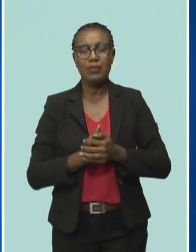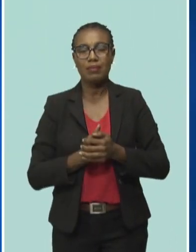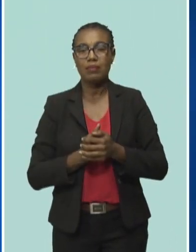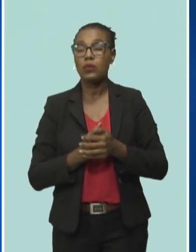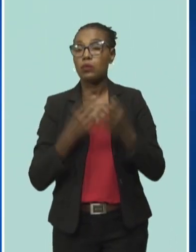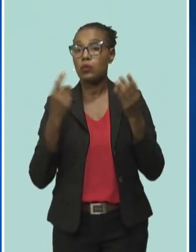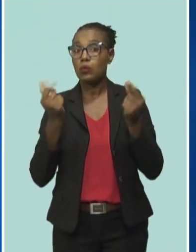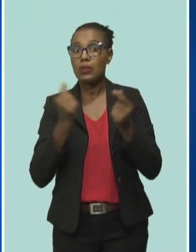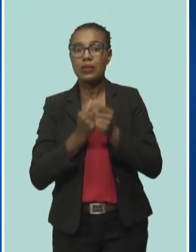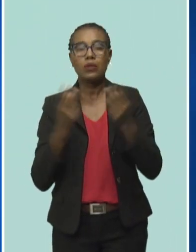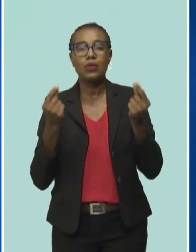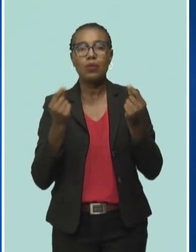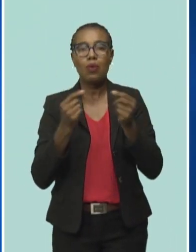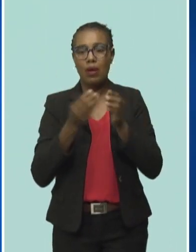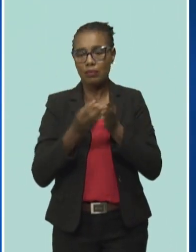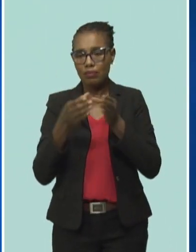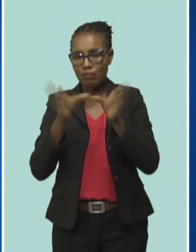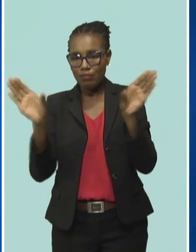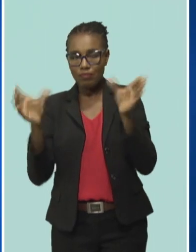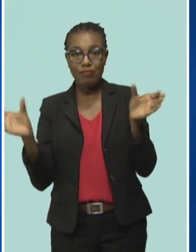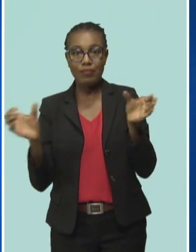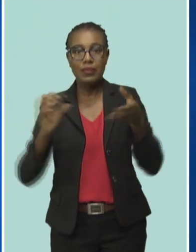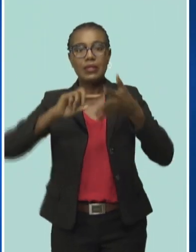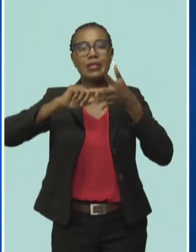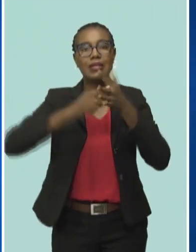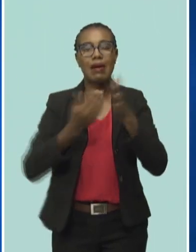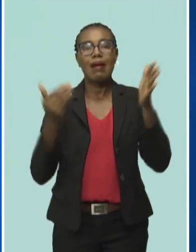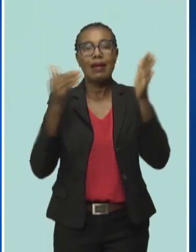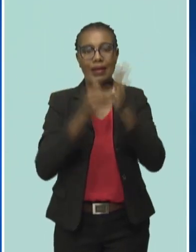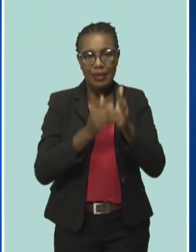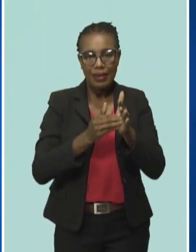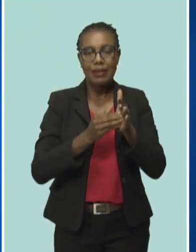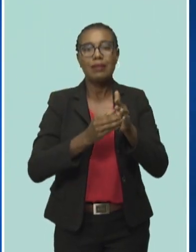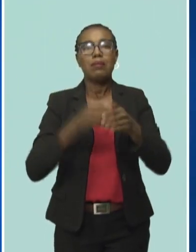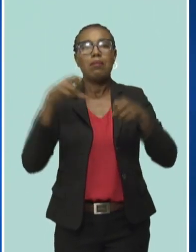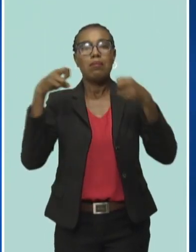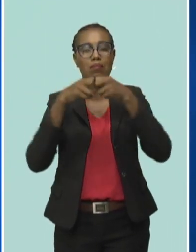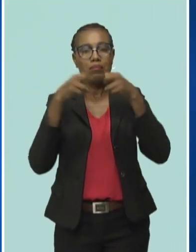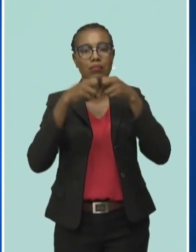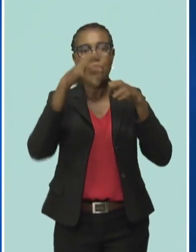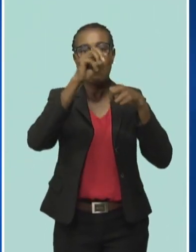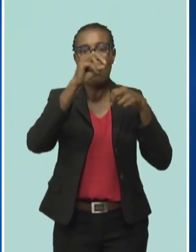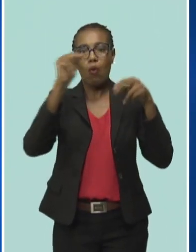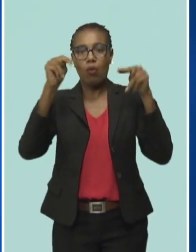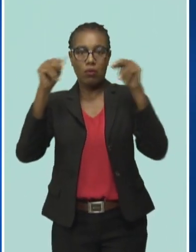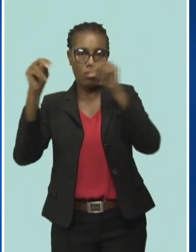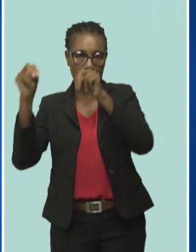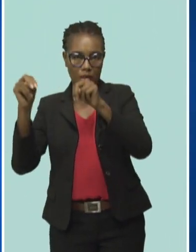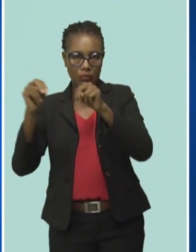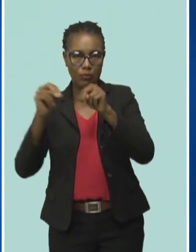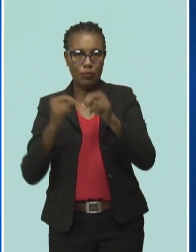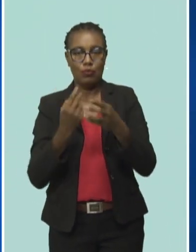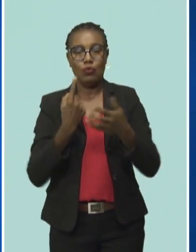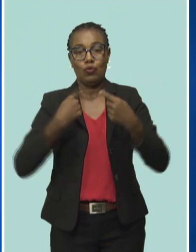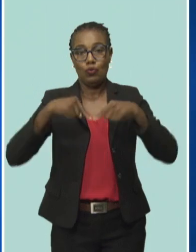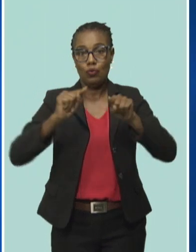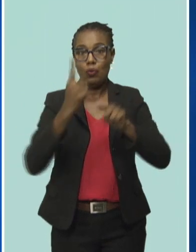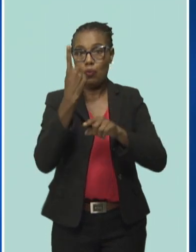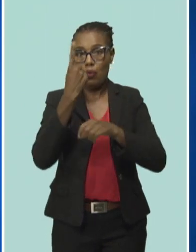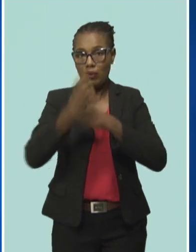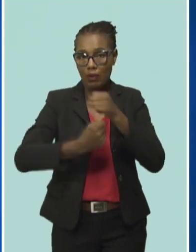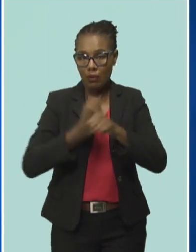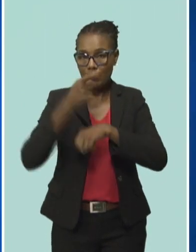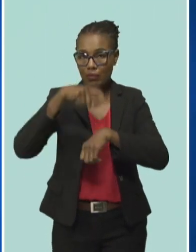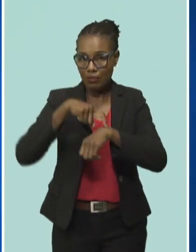to isolate and commence restoration. Restoration in fact started within about an hour. However, the